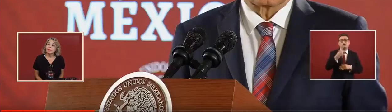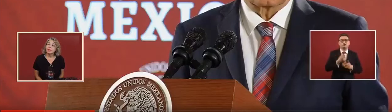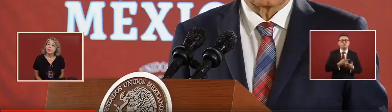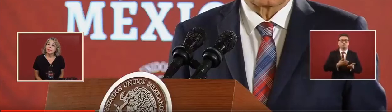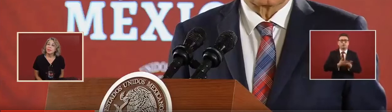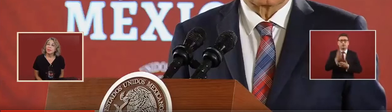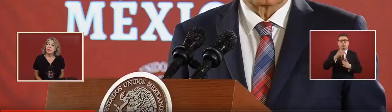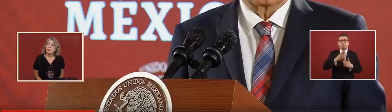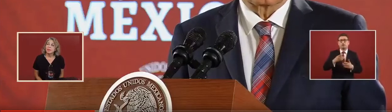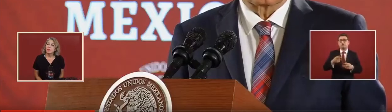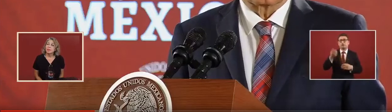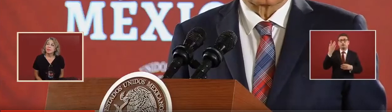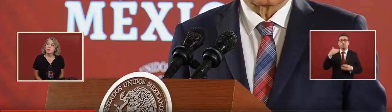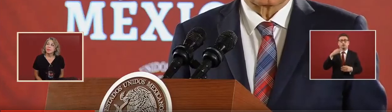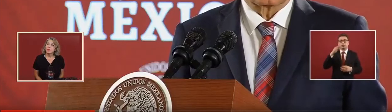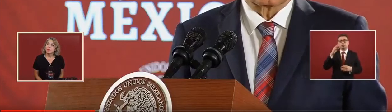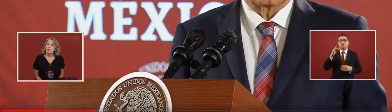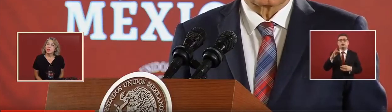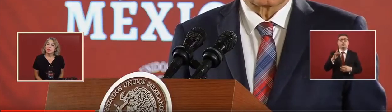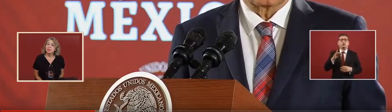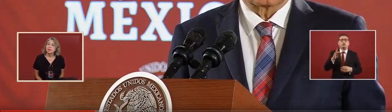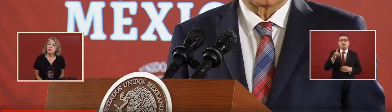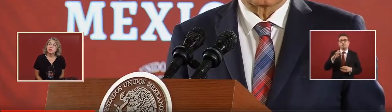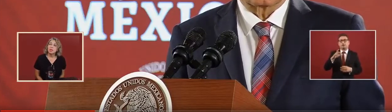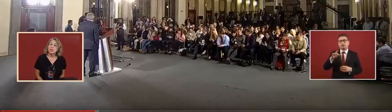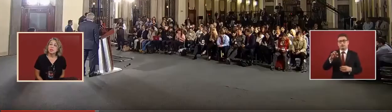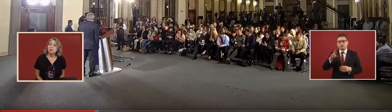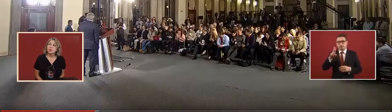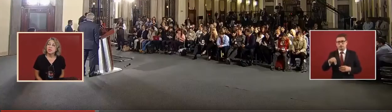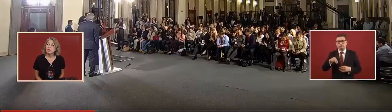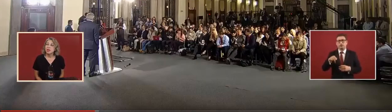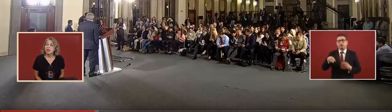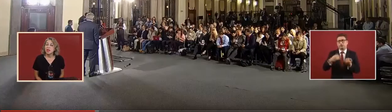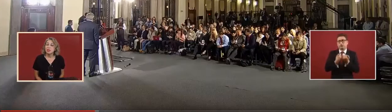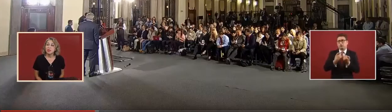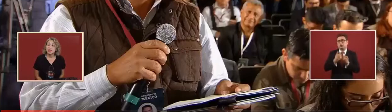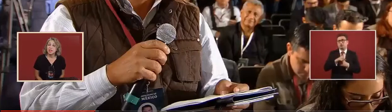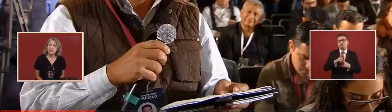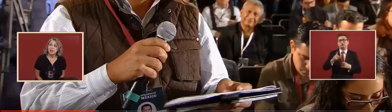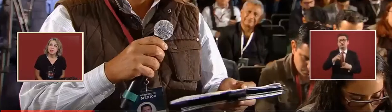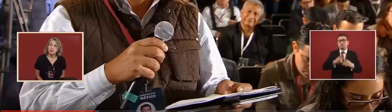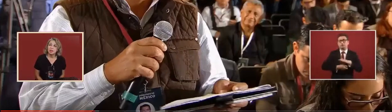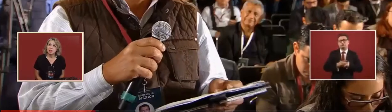So something is, was even 110,000 in the black market.